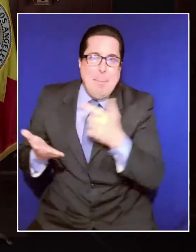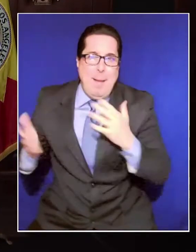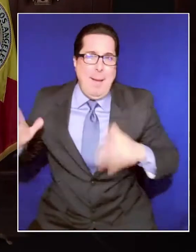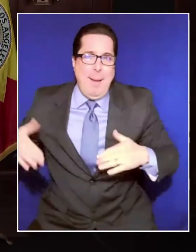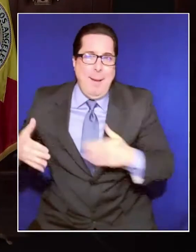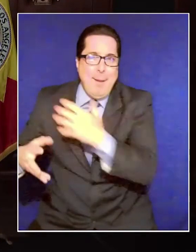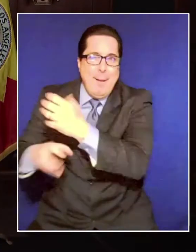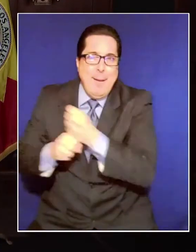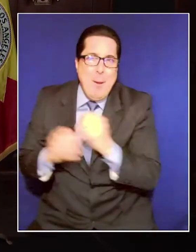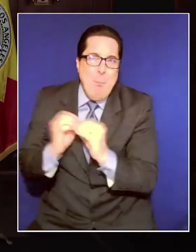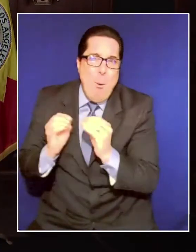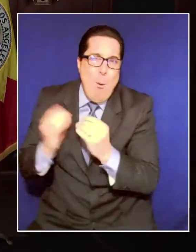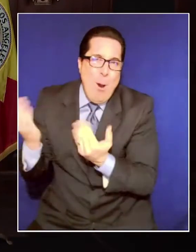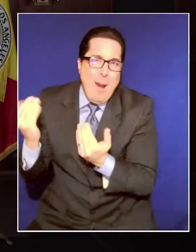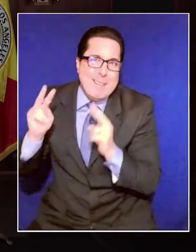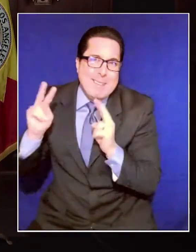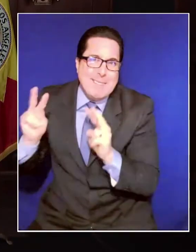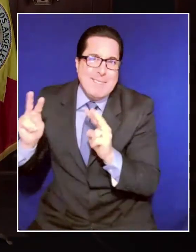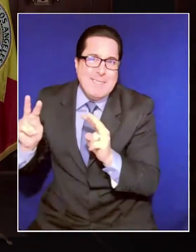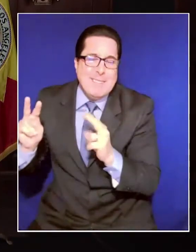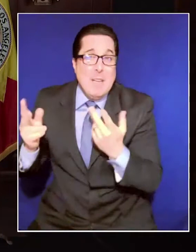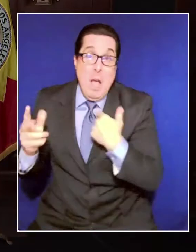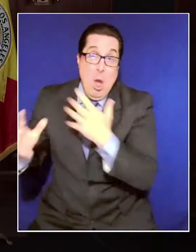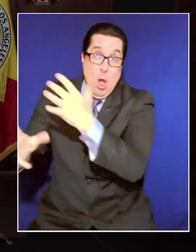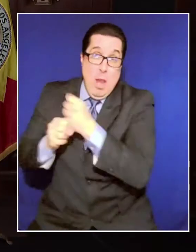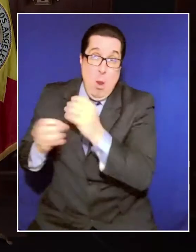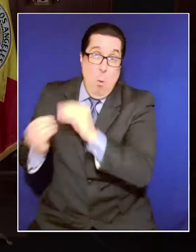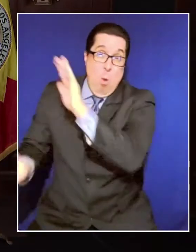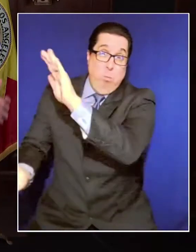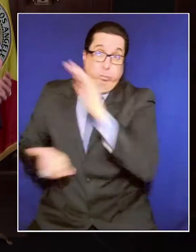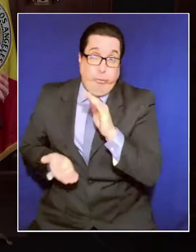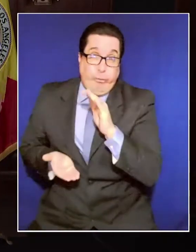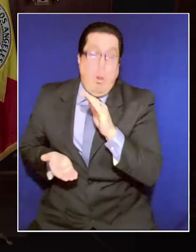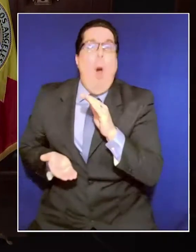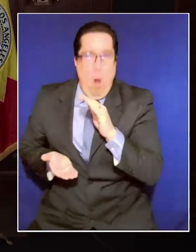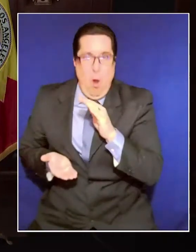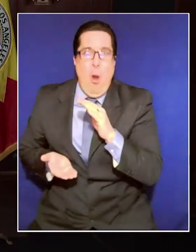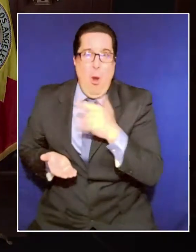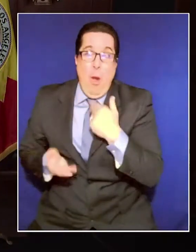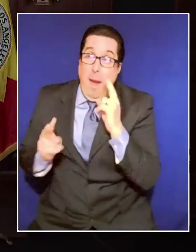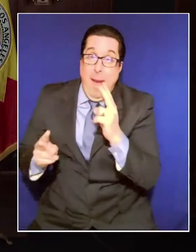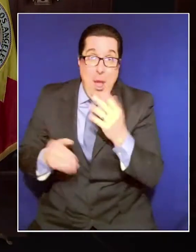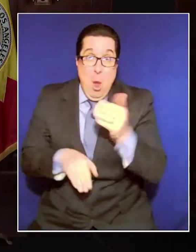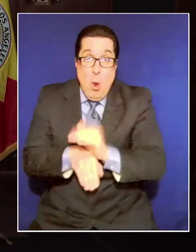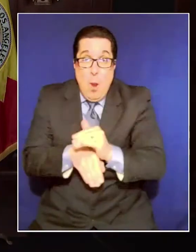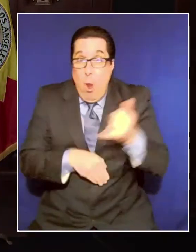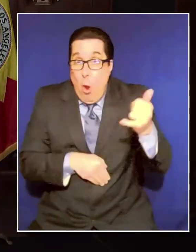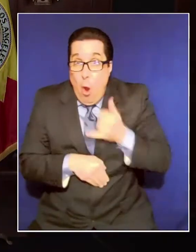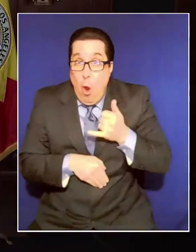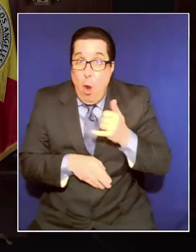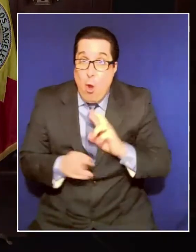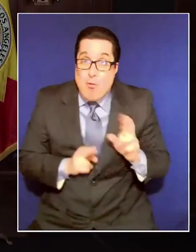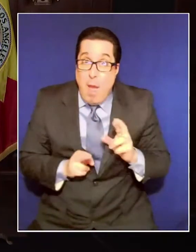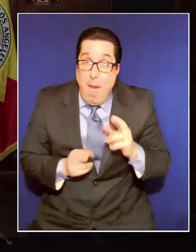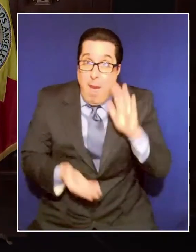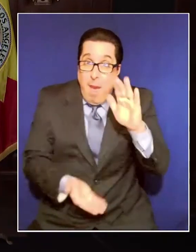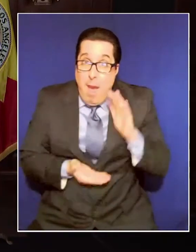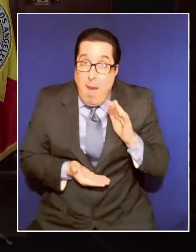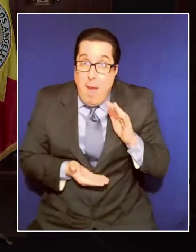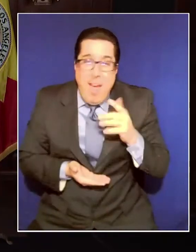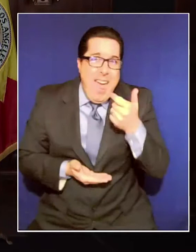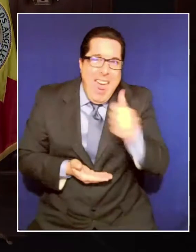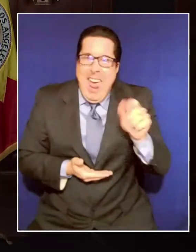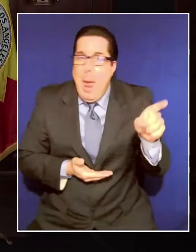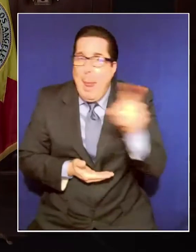As soon as we receive more supply and I hope that we get, I'd love a call tonight or tomorrow from some source at the state or